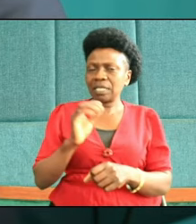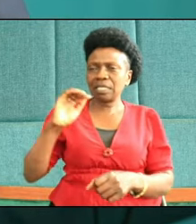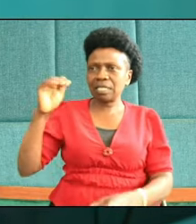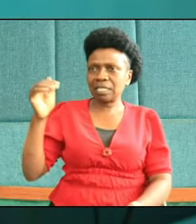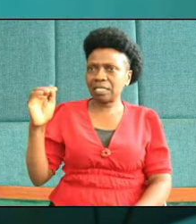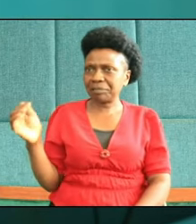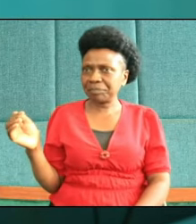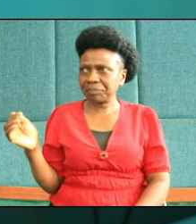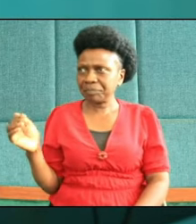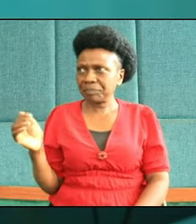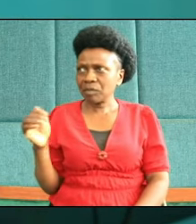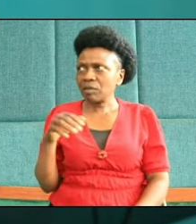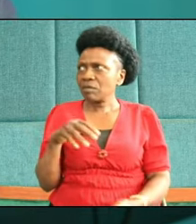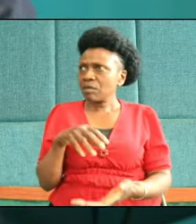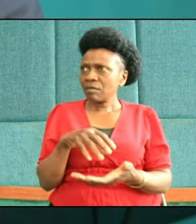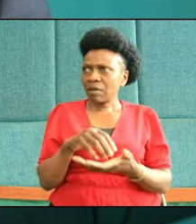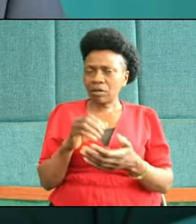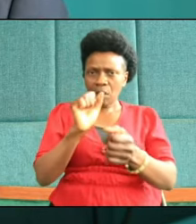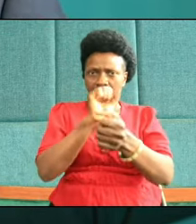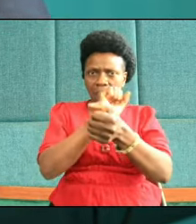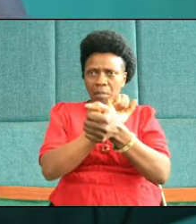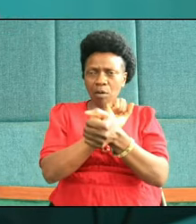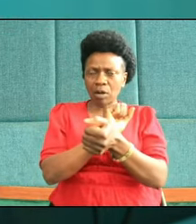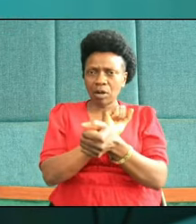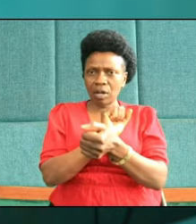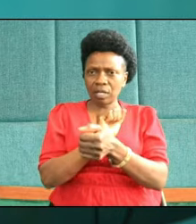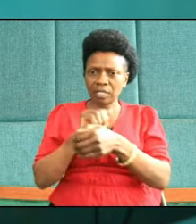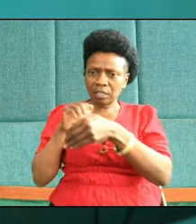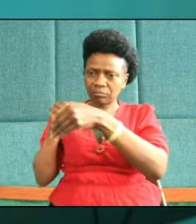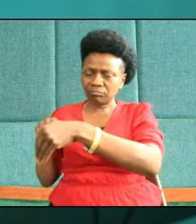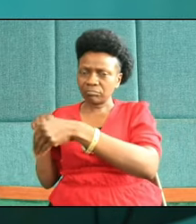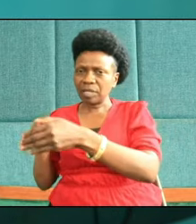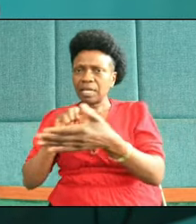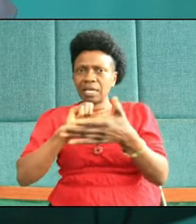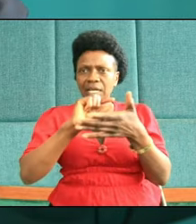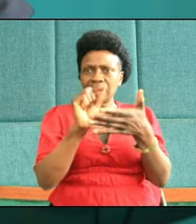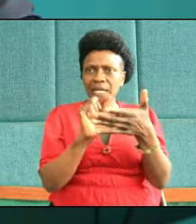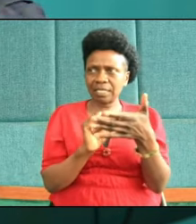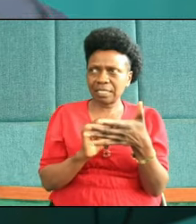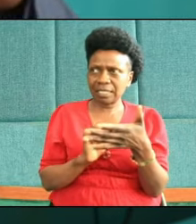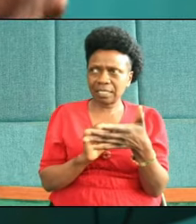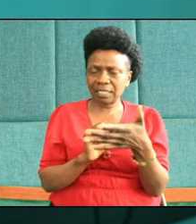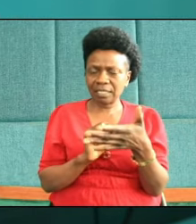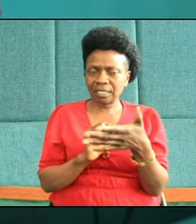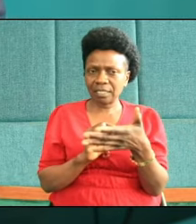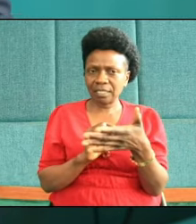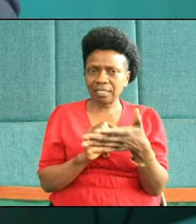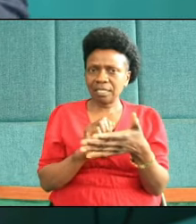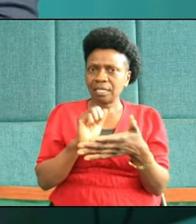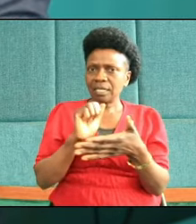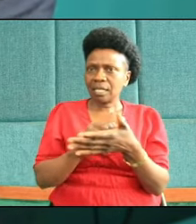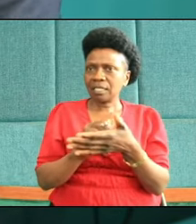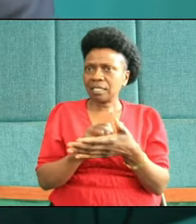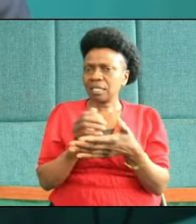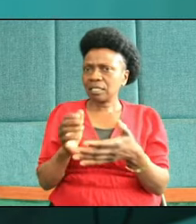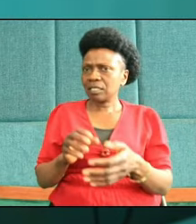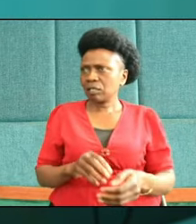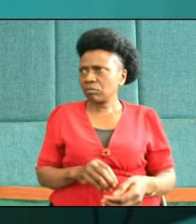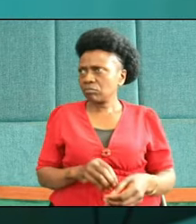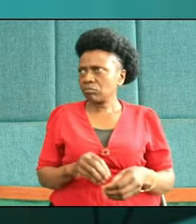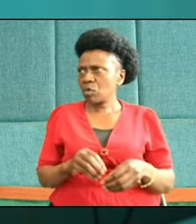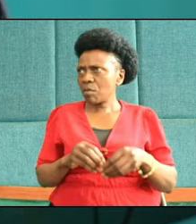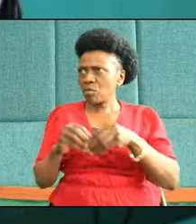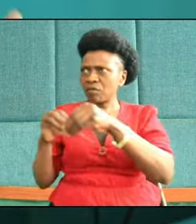this book, we find Paul the Apostle writing that I have but moved in all the highways,